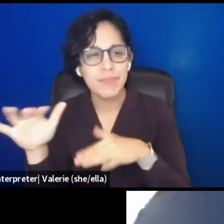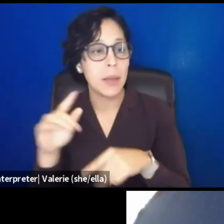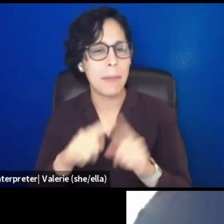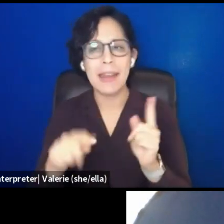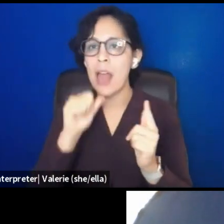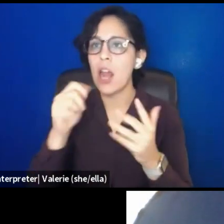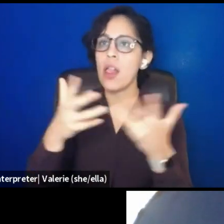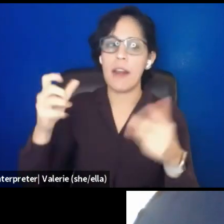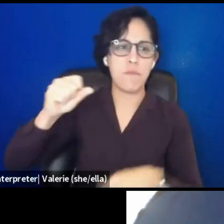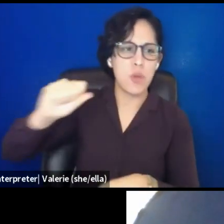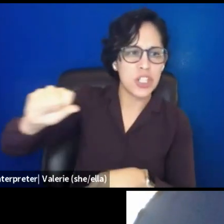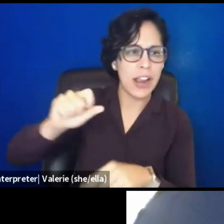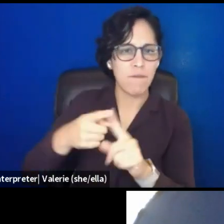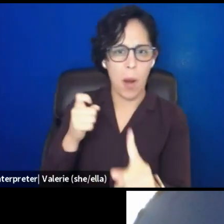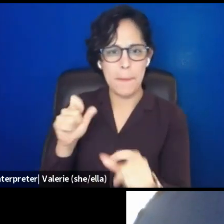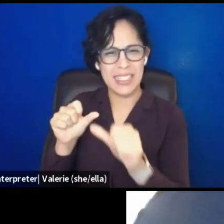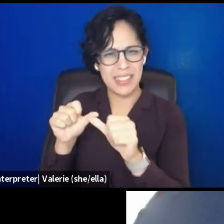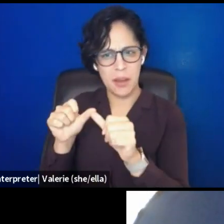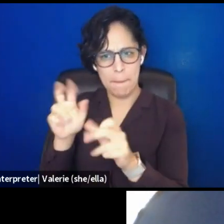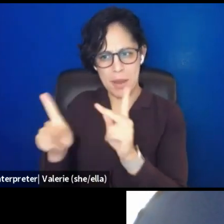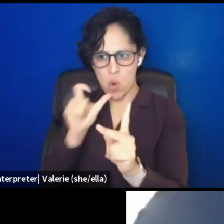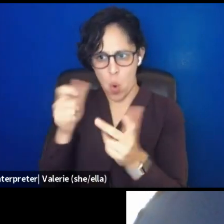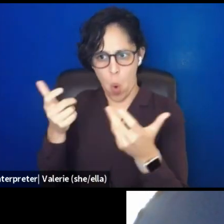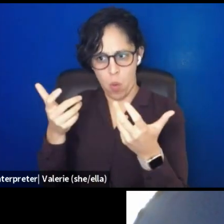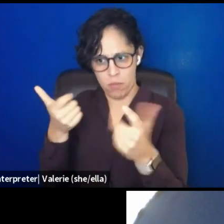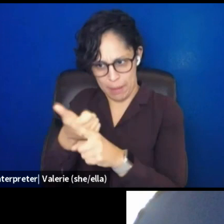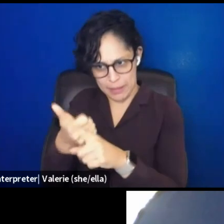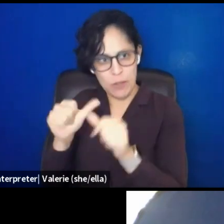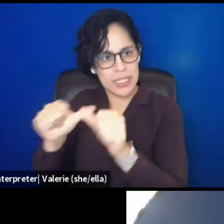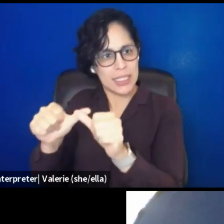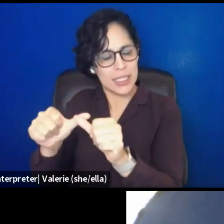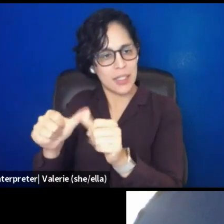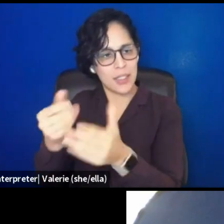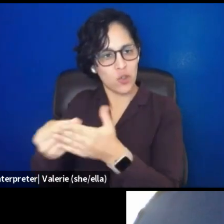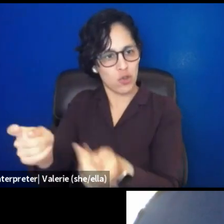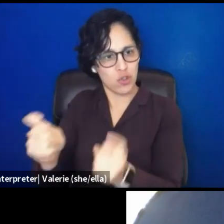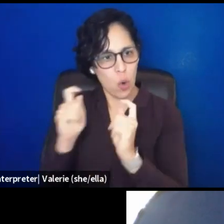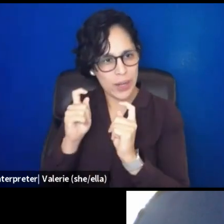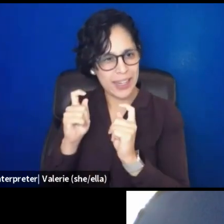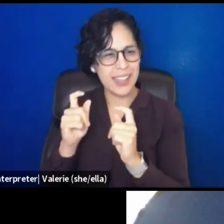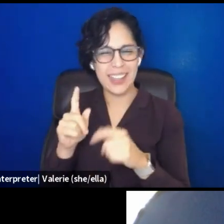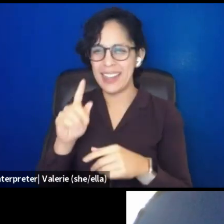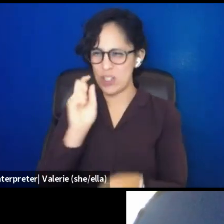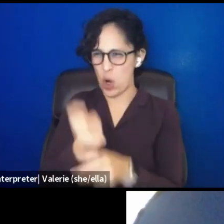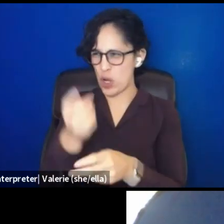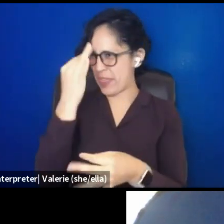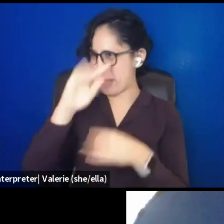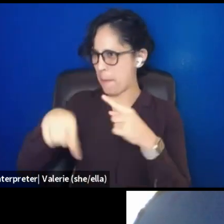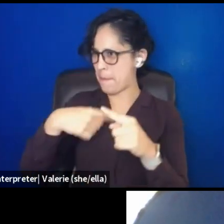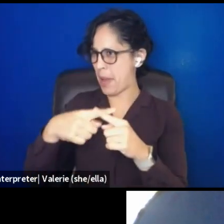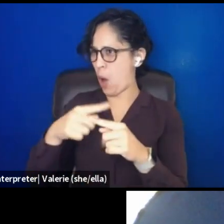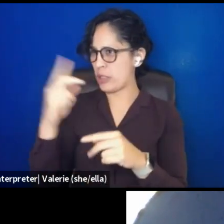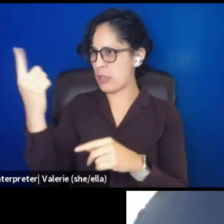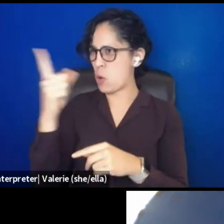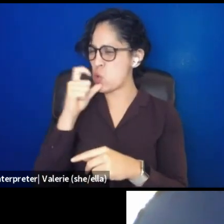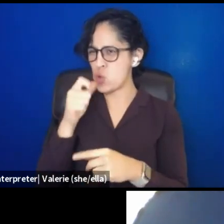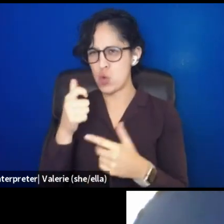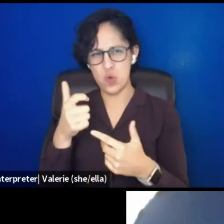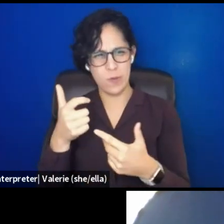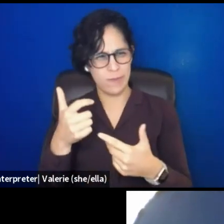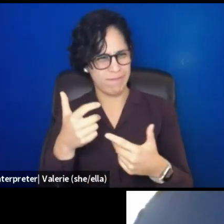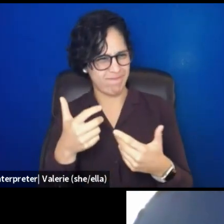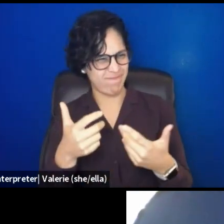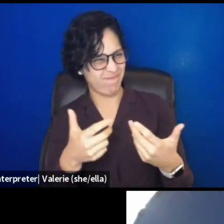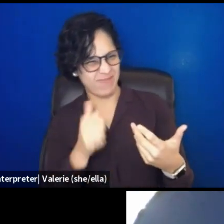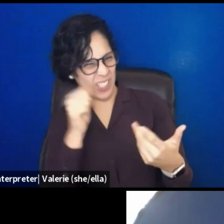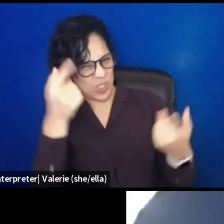consistent donors. I think it's hard to think of someone who had, would have a problem with like supporting caretakers.